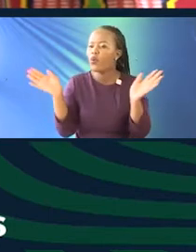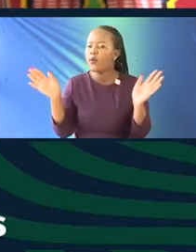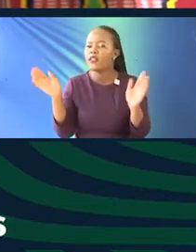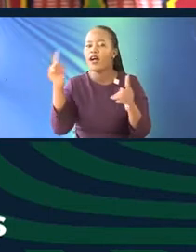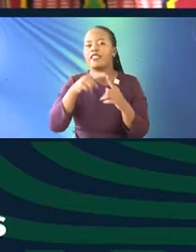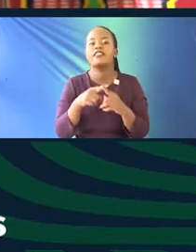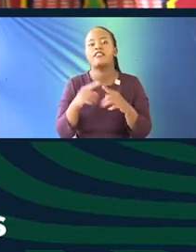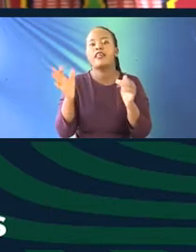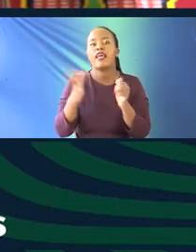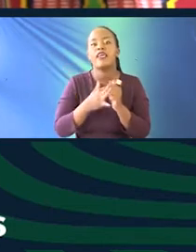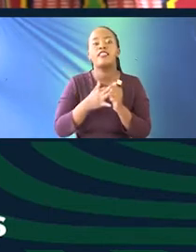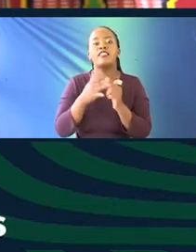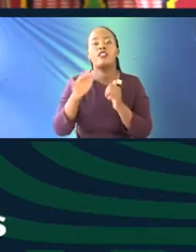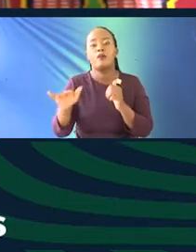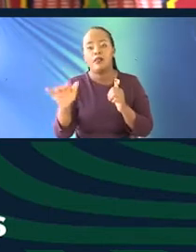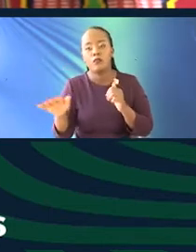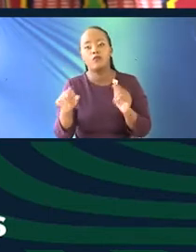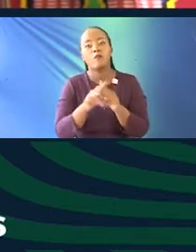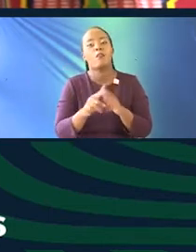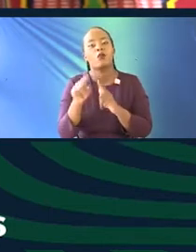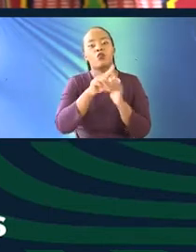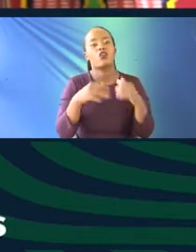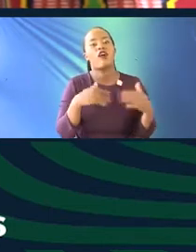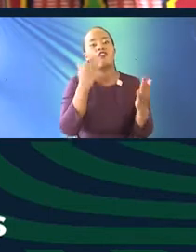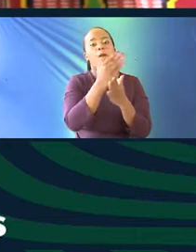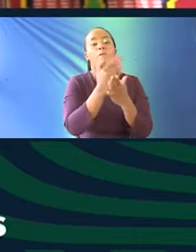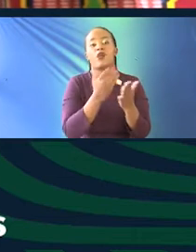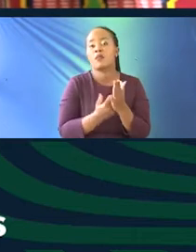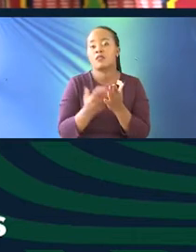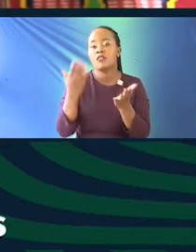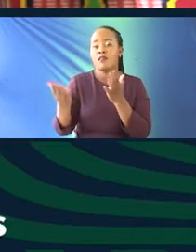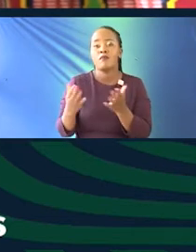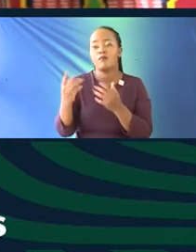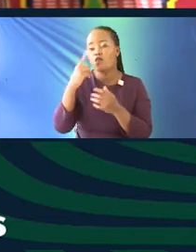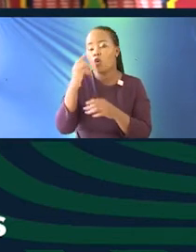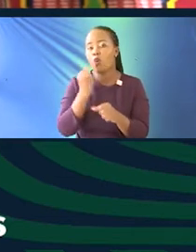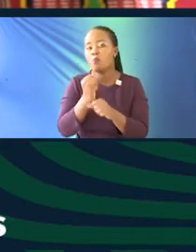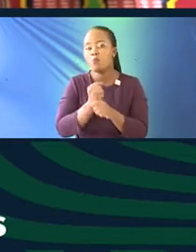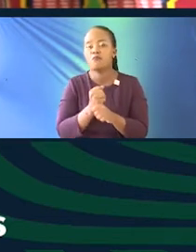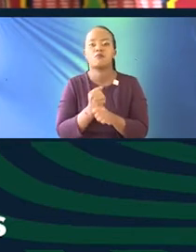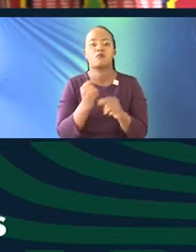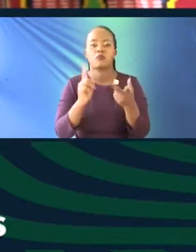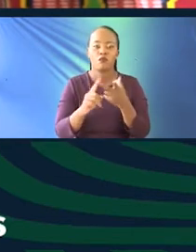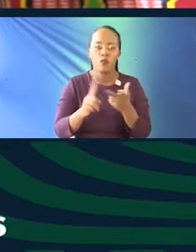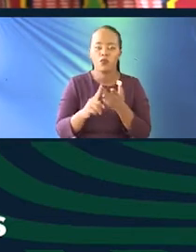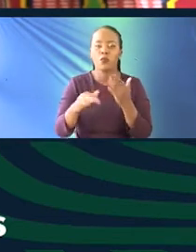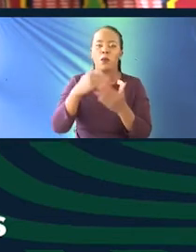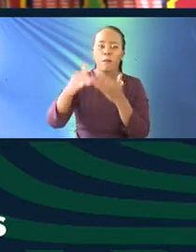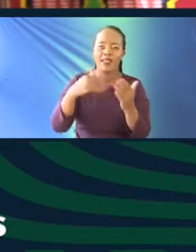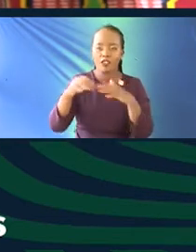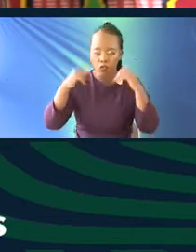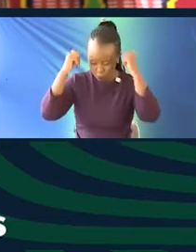.m. And during those times, we also have sessions that are specific to either homework clubs, if that's what you're looking for, curriculum material,